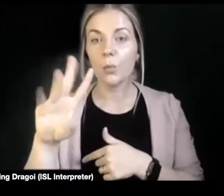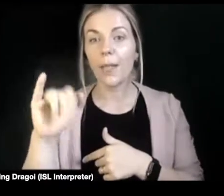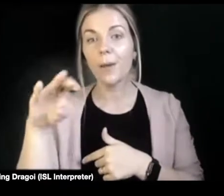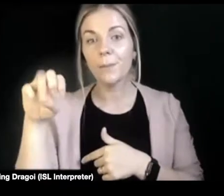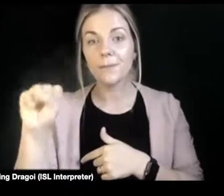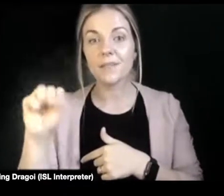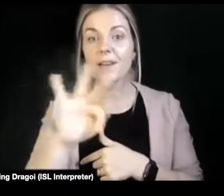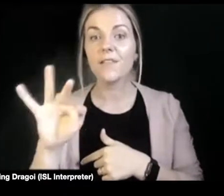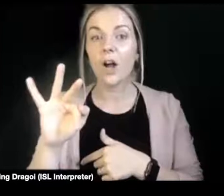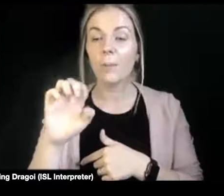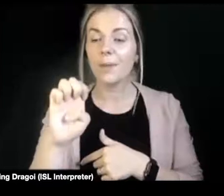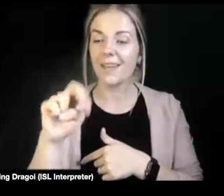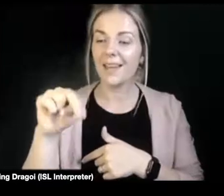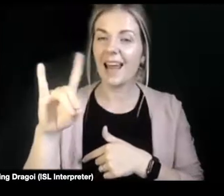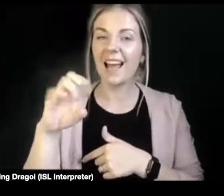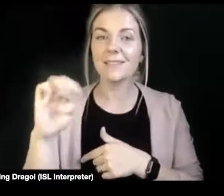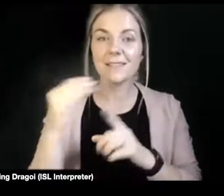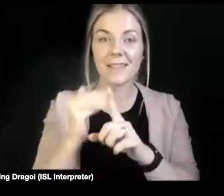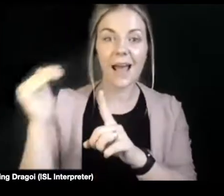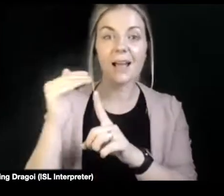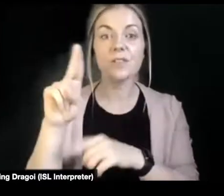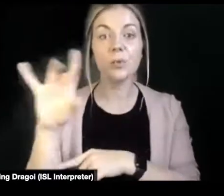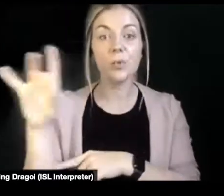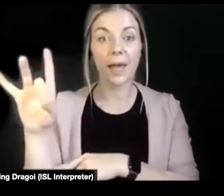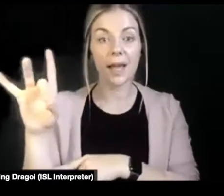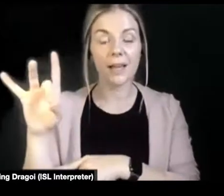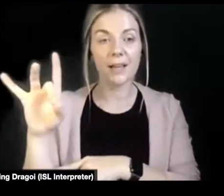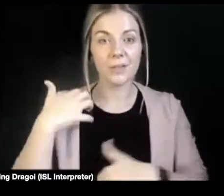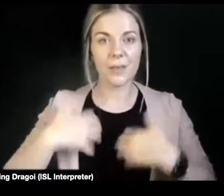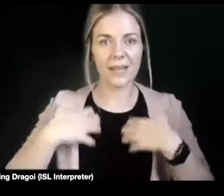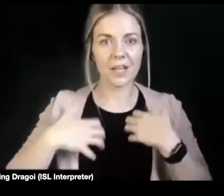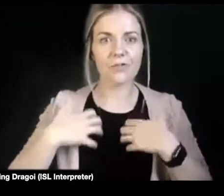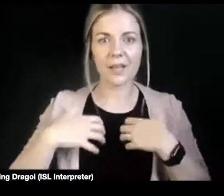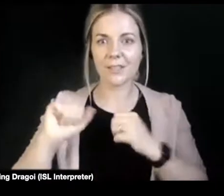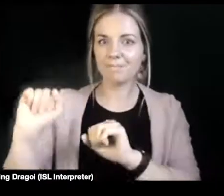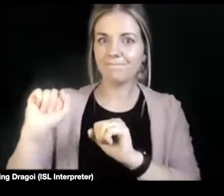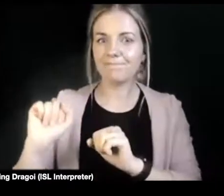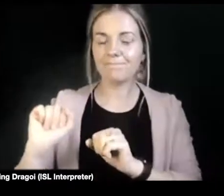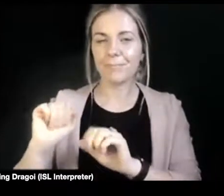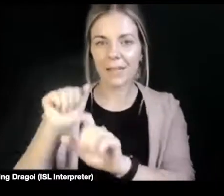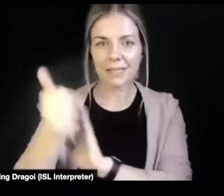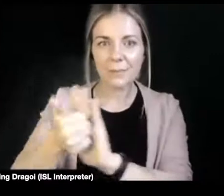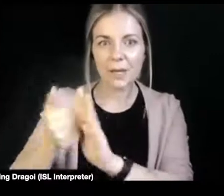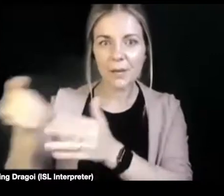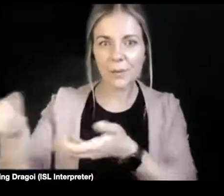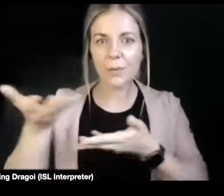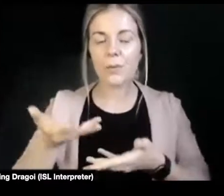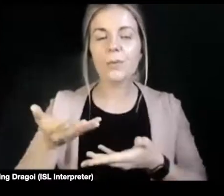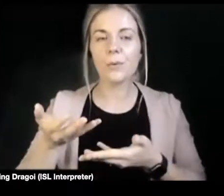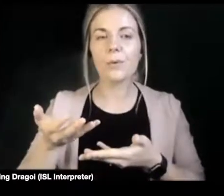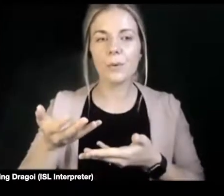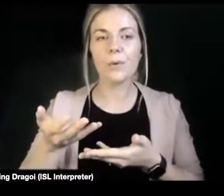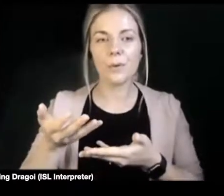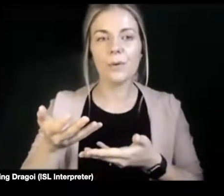which will be a really interesting contributor. I think that when we